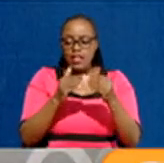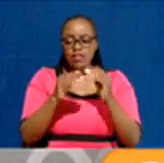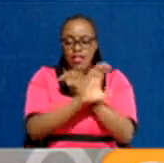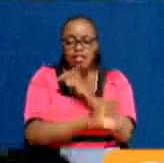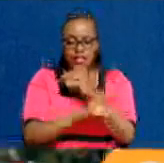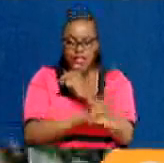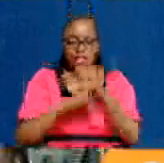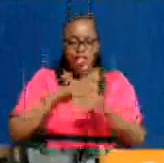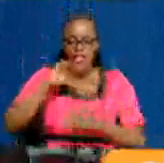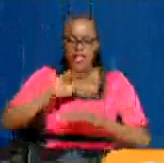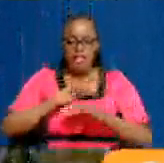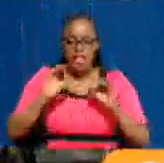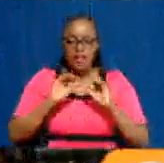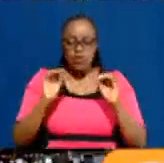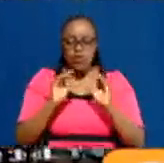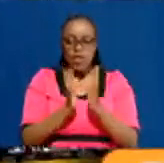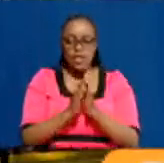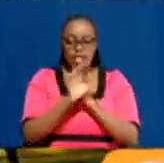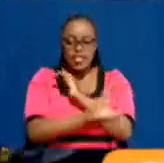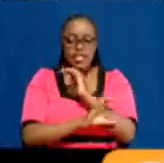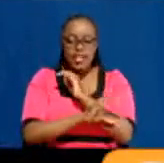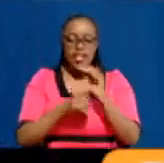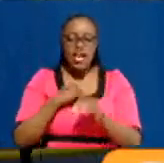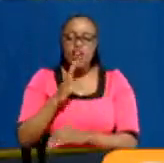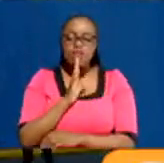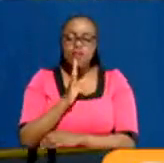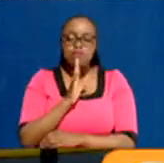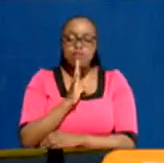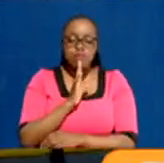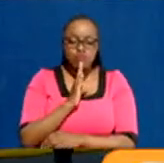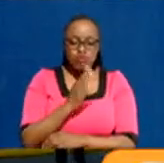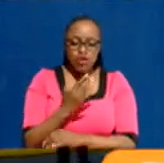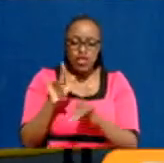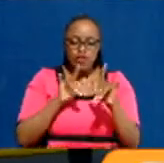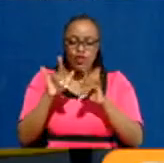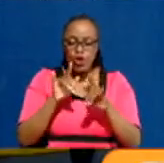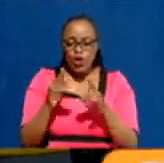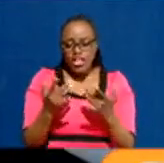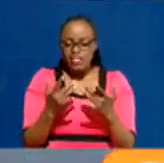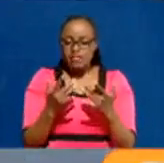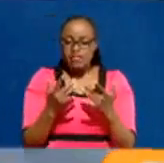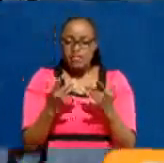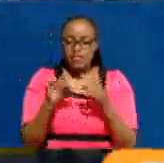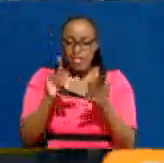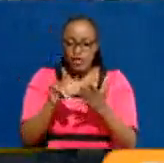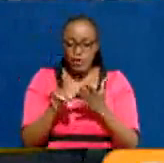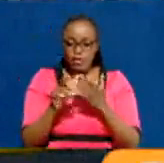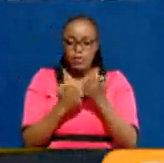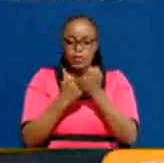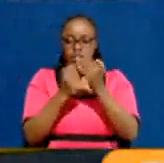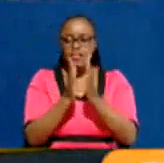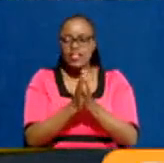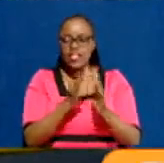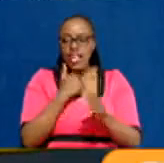deficits. Translation, the country has been borrowing, more so, foreign debt to finance its financial obligations due to a